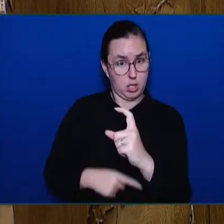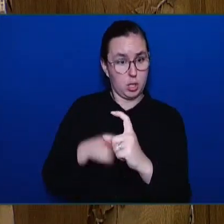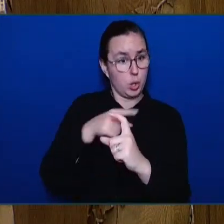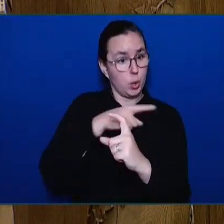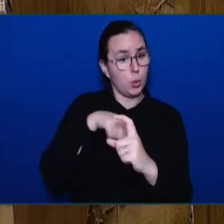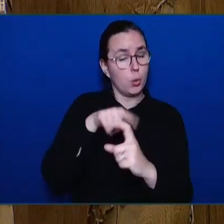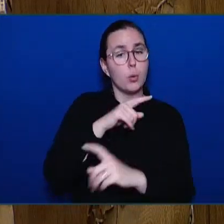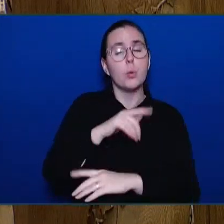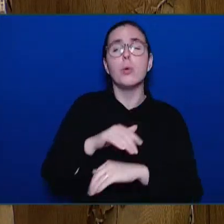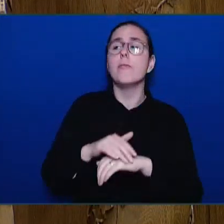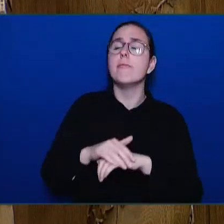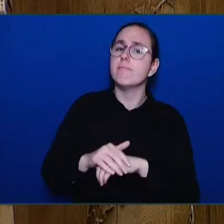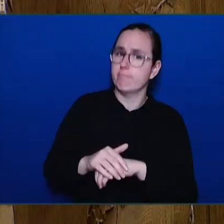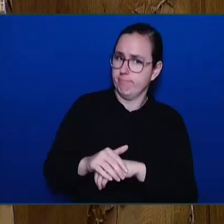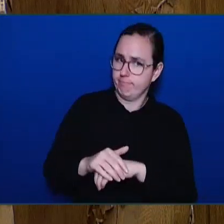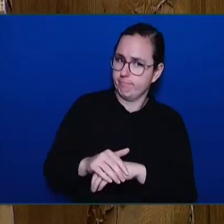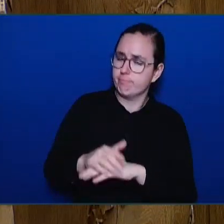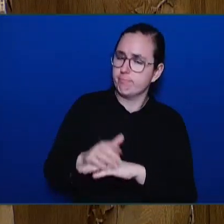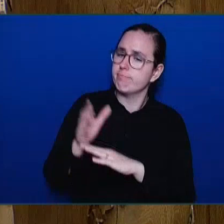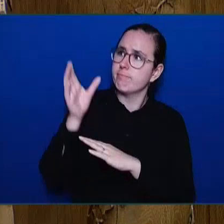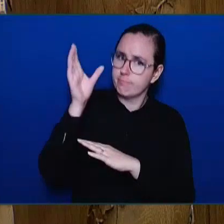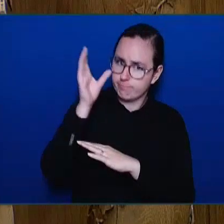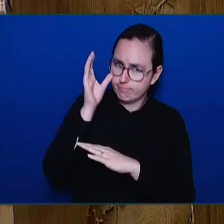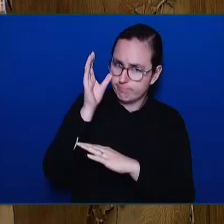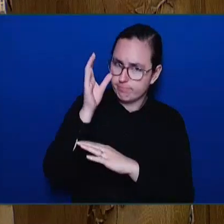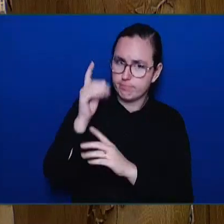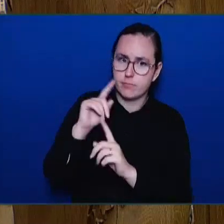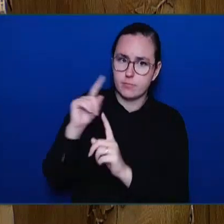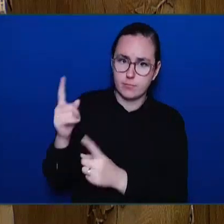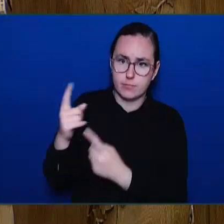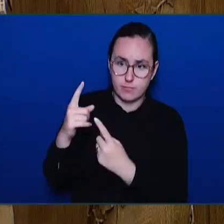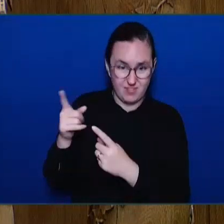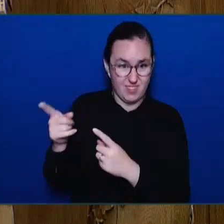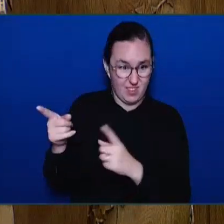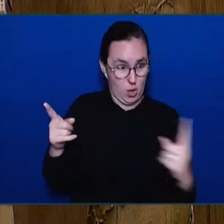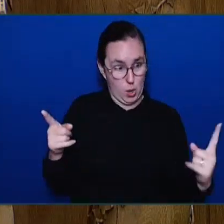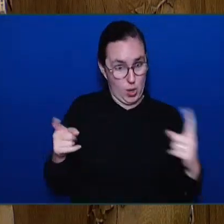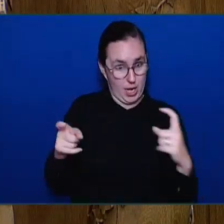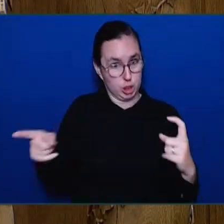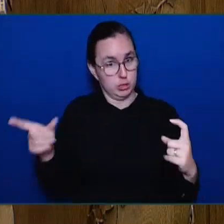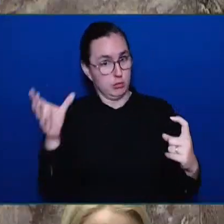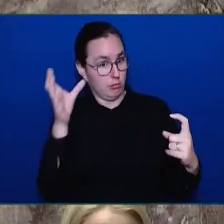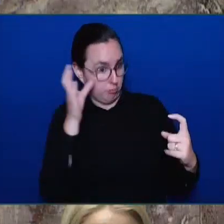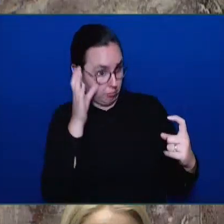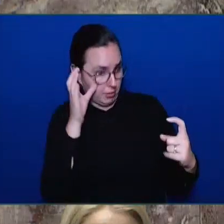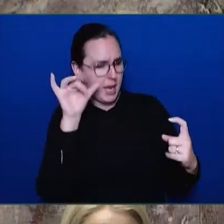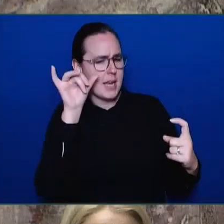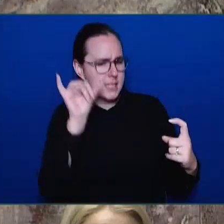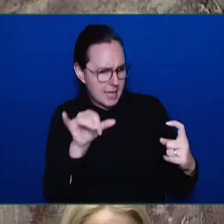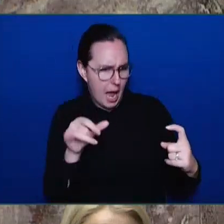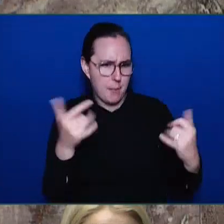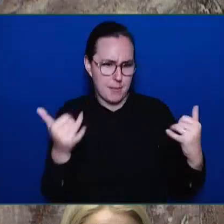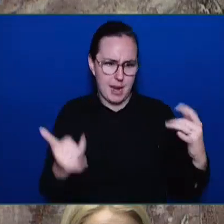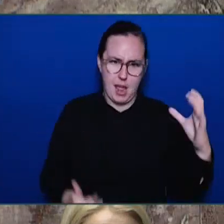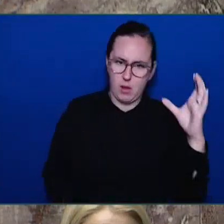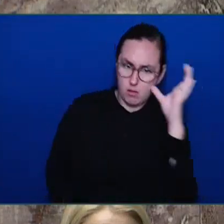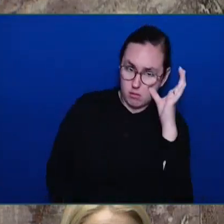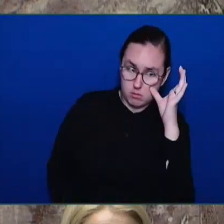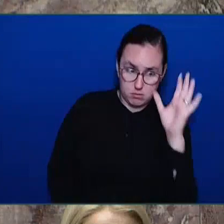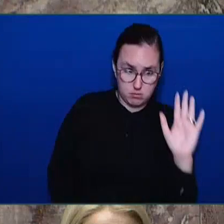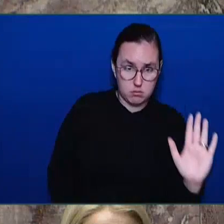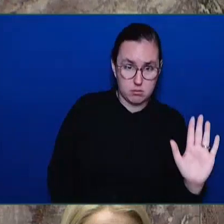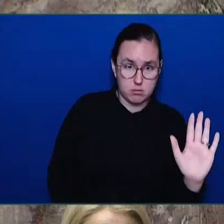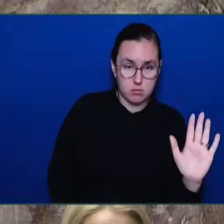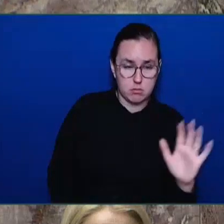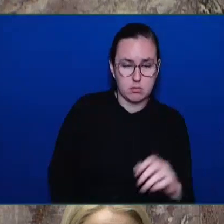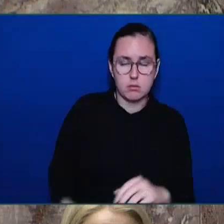question. Now let's provide the same courtesy to hear the answer, please. The Minister will continue. Thank you, Hon. Speaker. We have